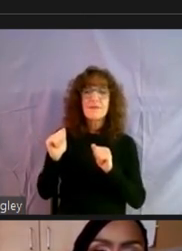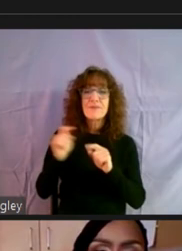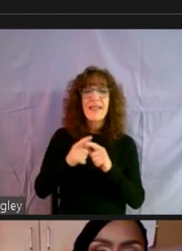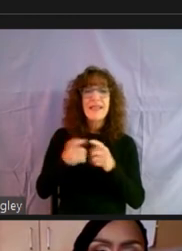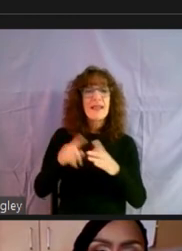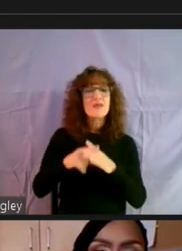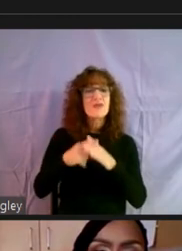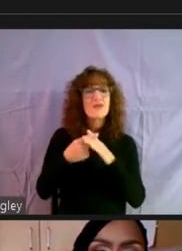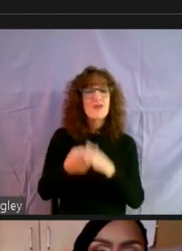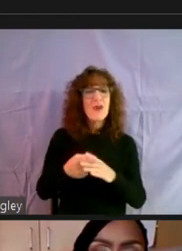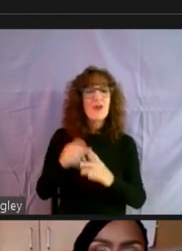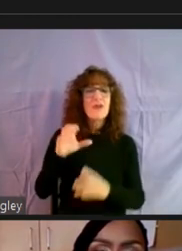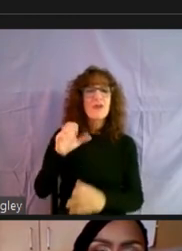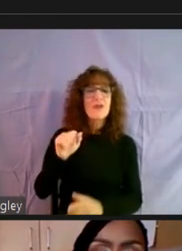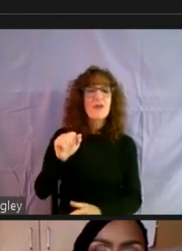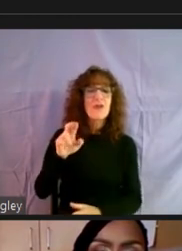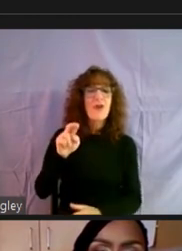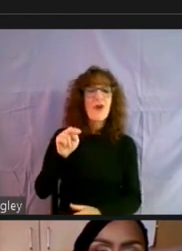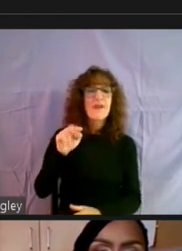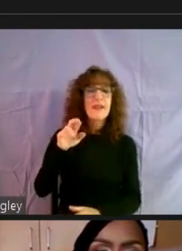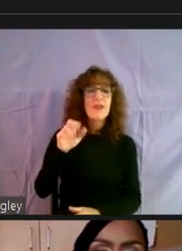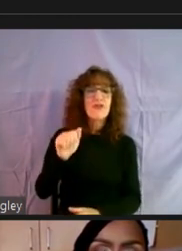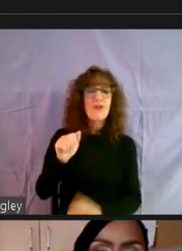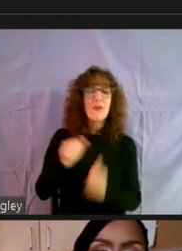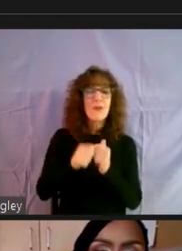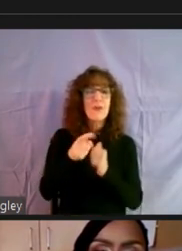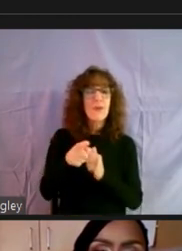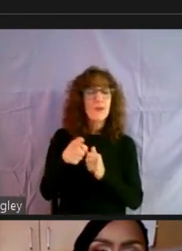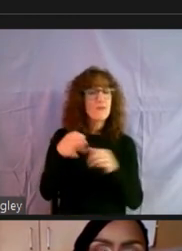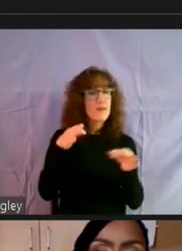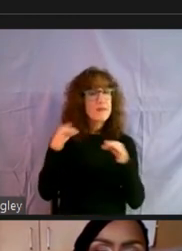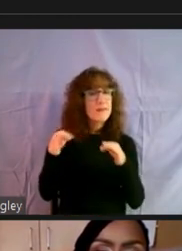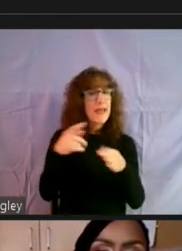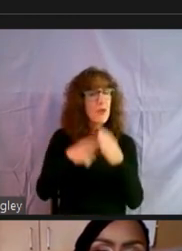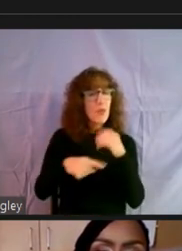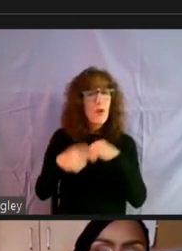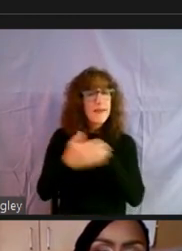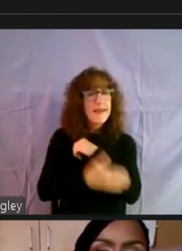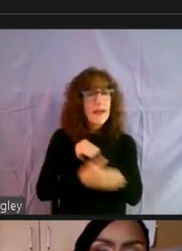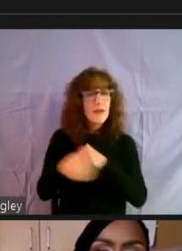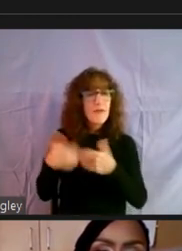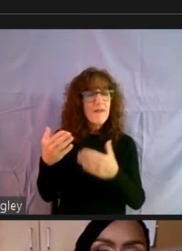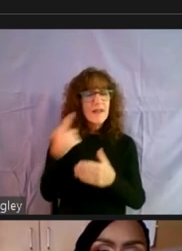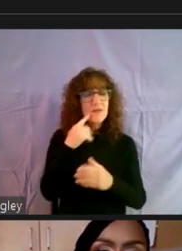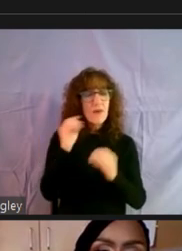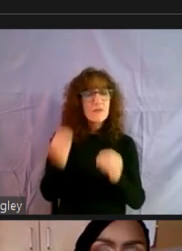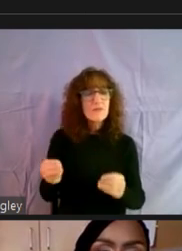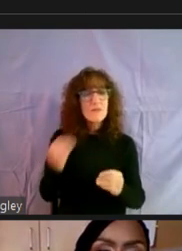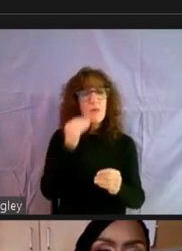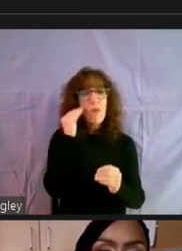let's start Carnitra with you just explaining what services the County does provide, um, for folks when they're homeless.